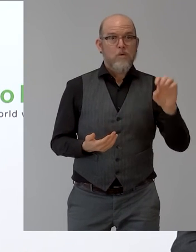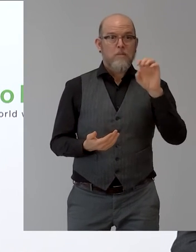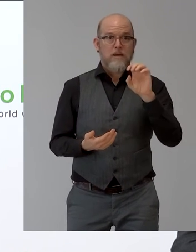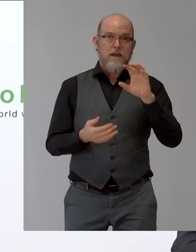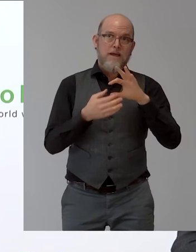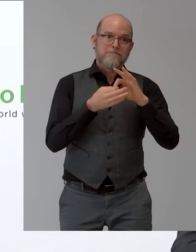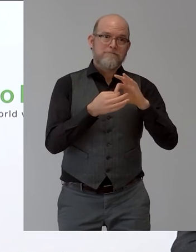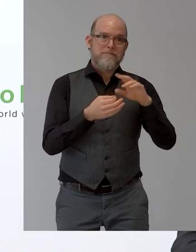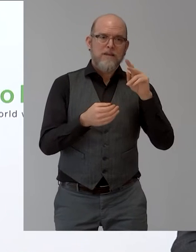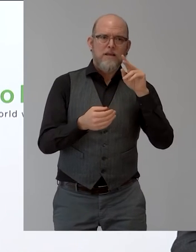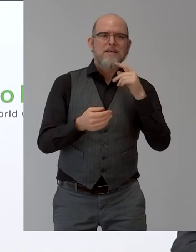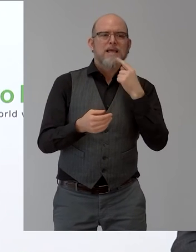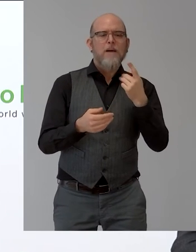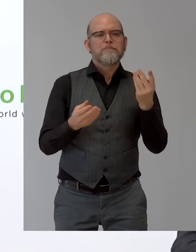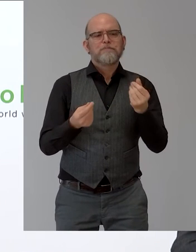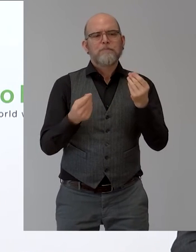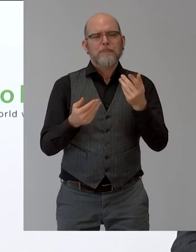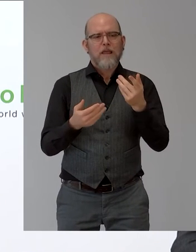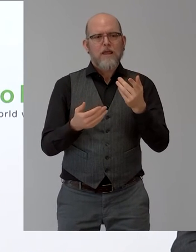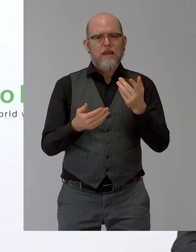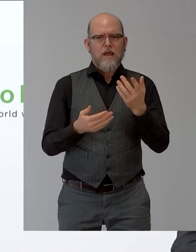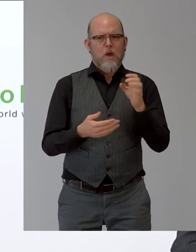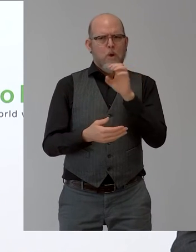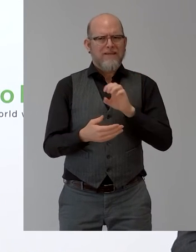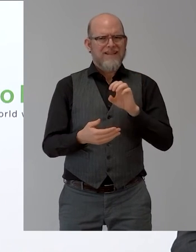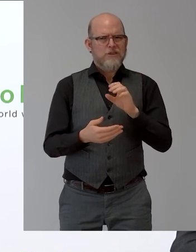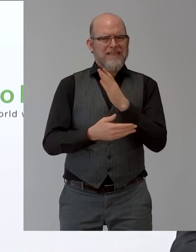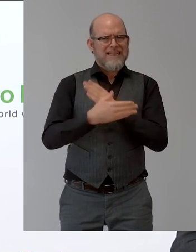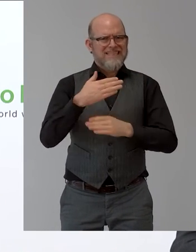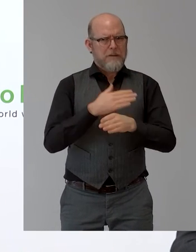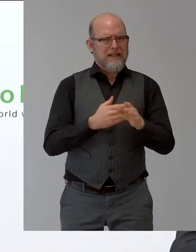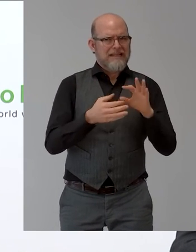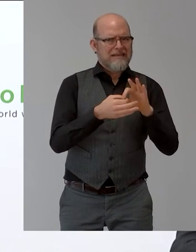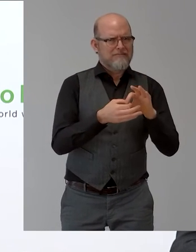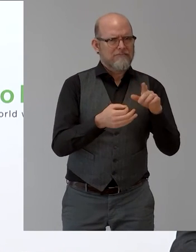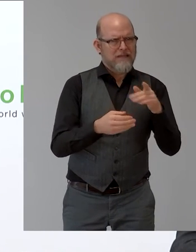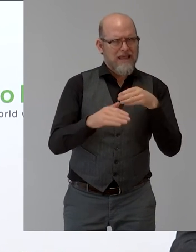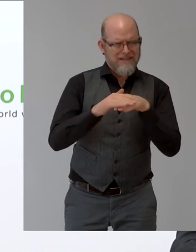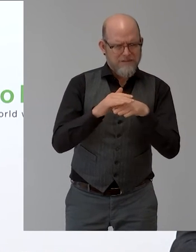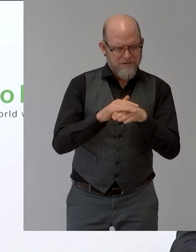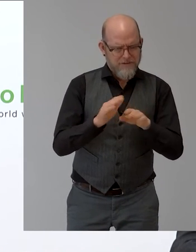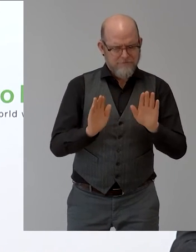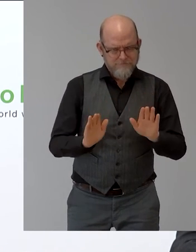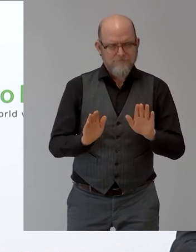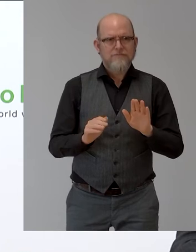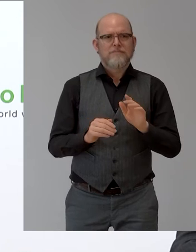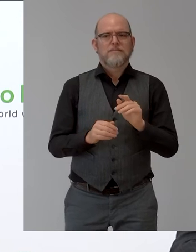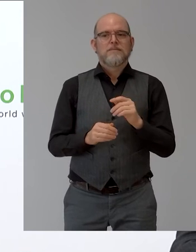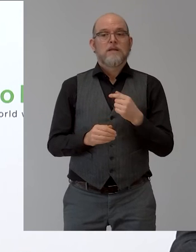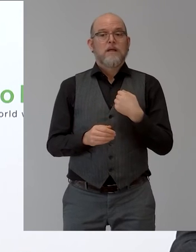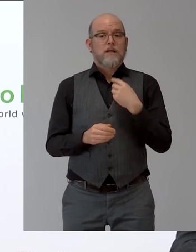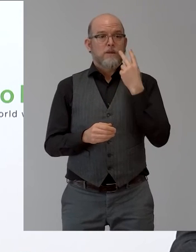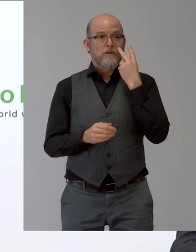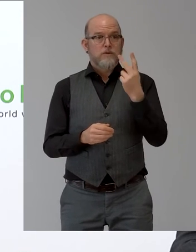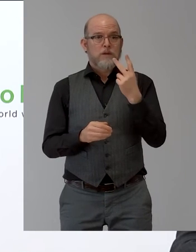disability and of accessibility, sorry, directives, it's a must to have the